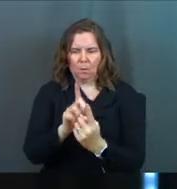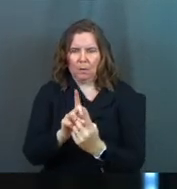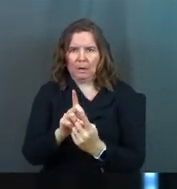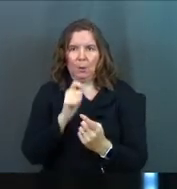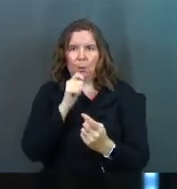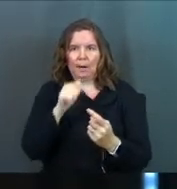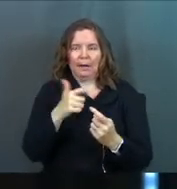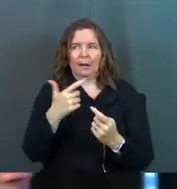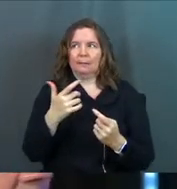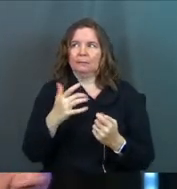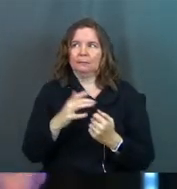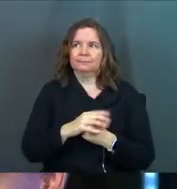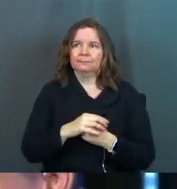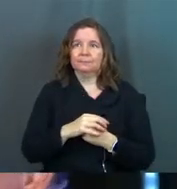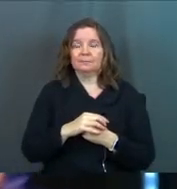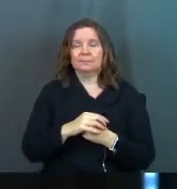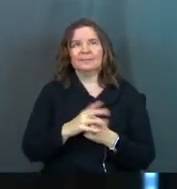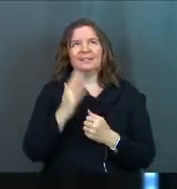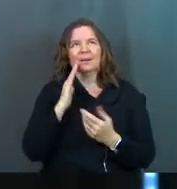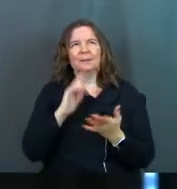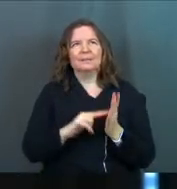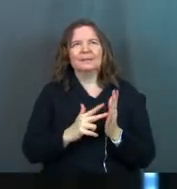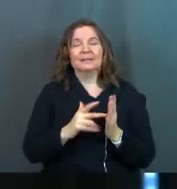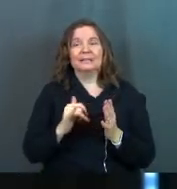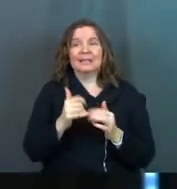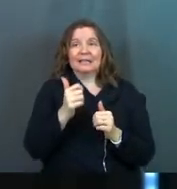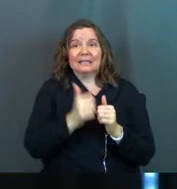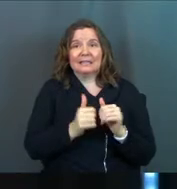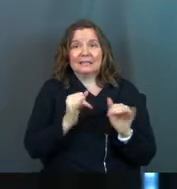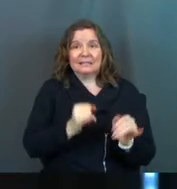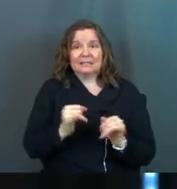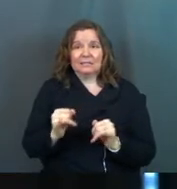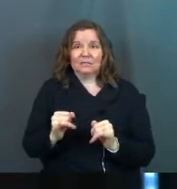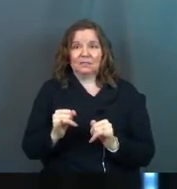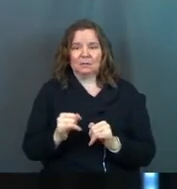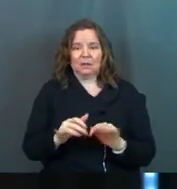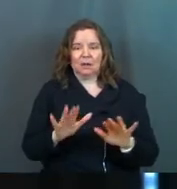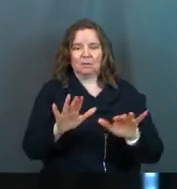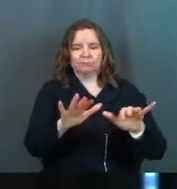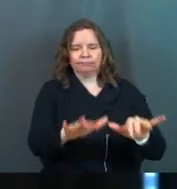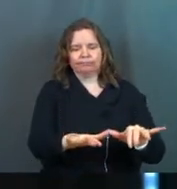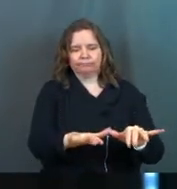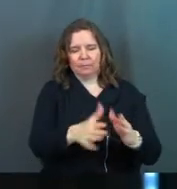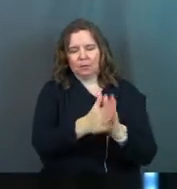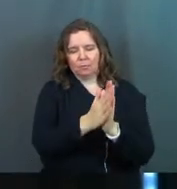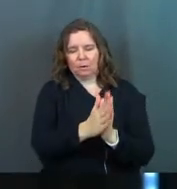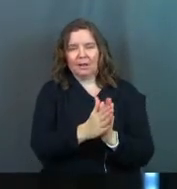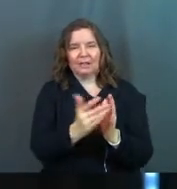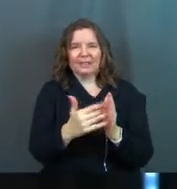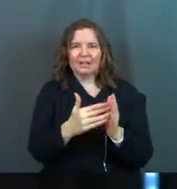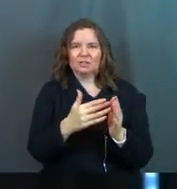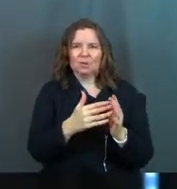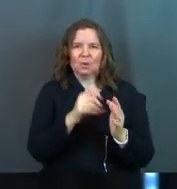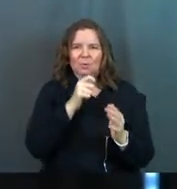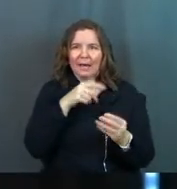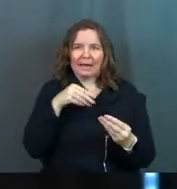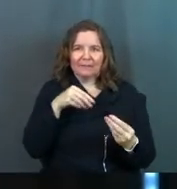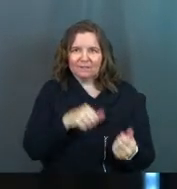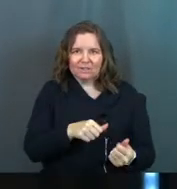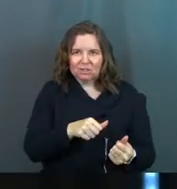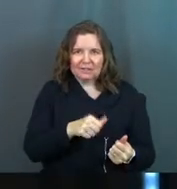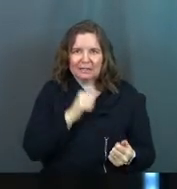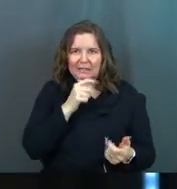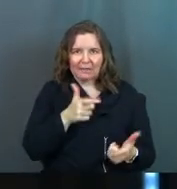Why not, you know what mean? It's like, it's each individual, he lays hands on them and stuff like that. It's like, that's so inefficient, isn't